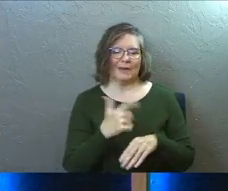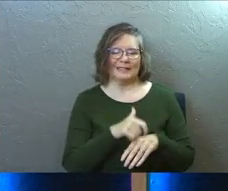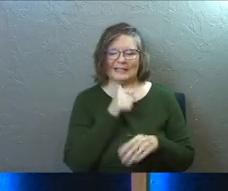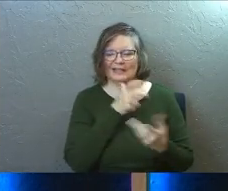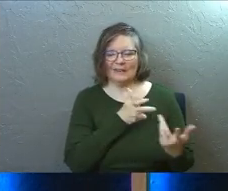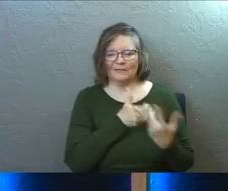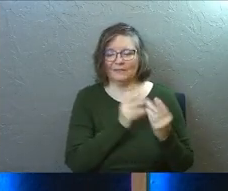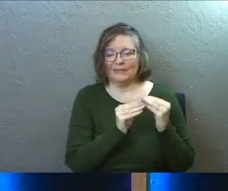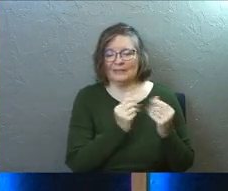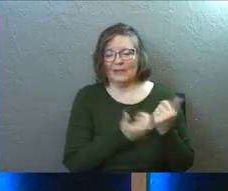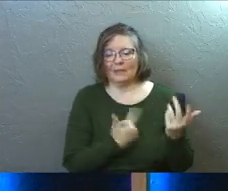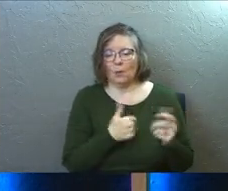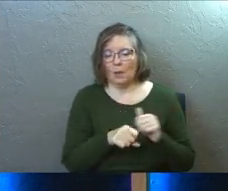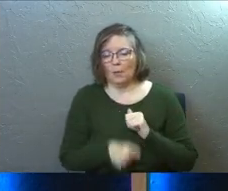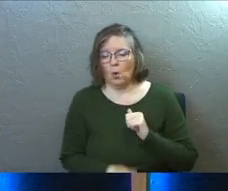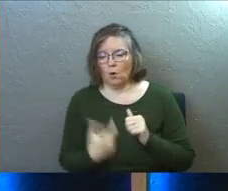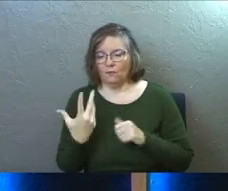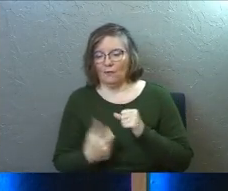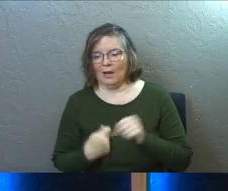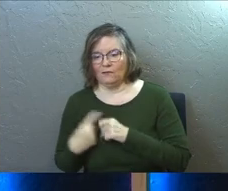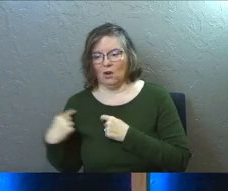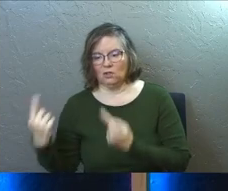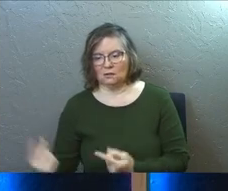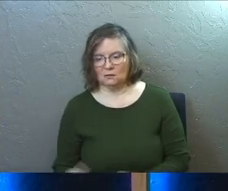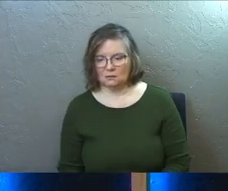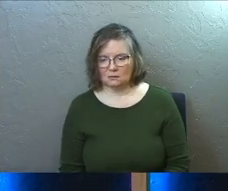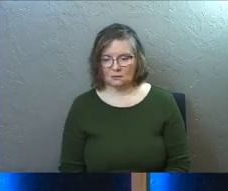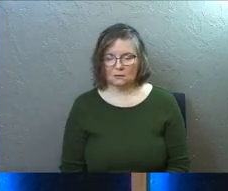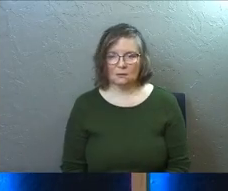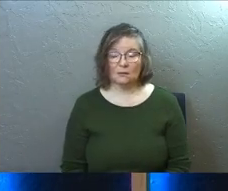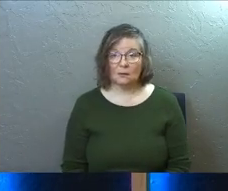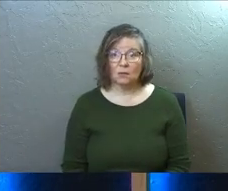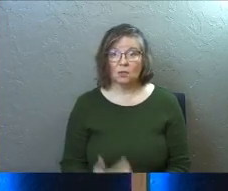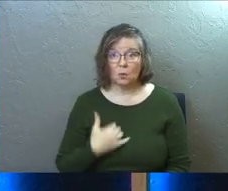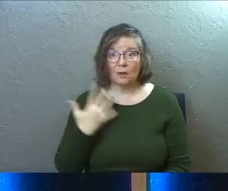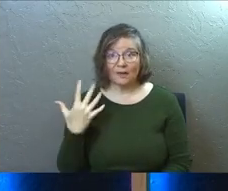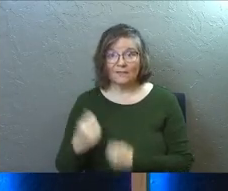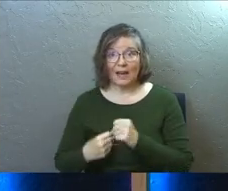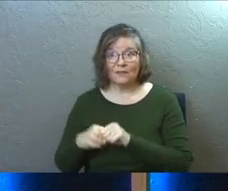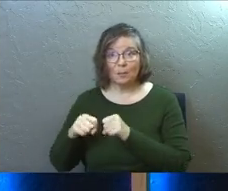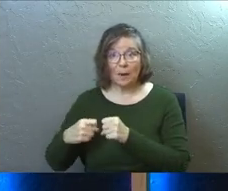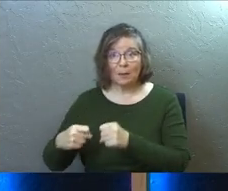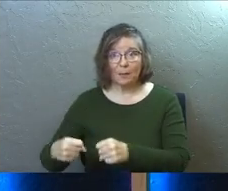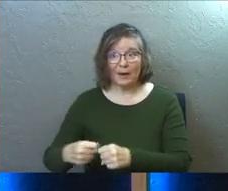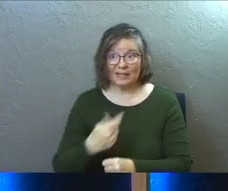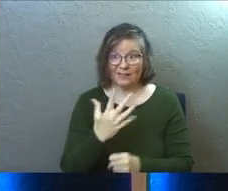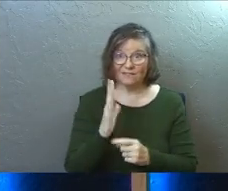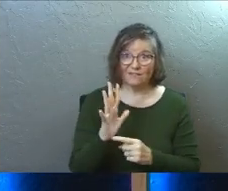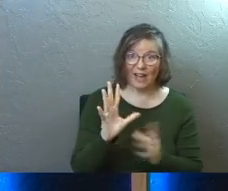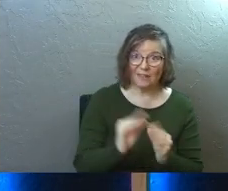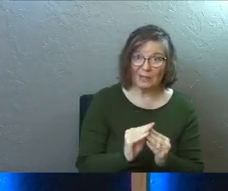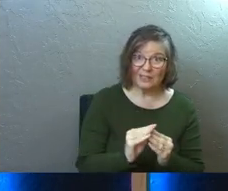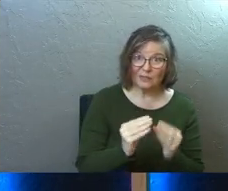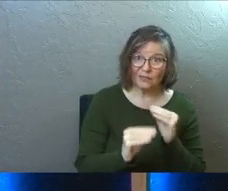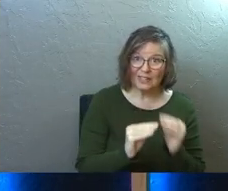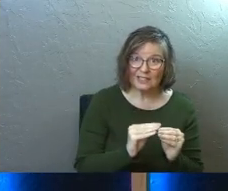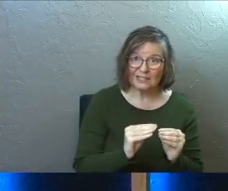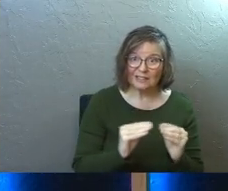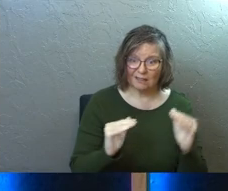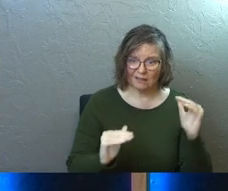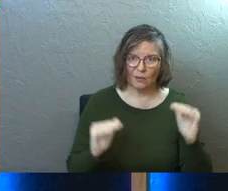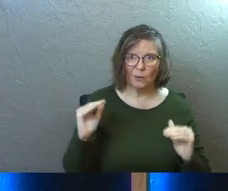it didn't fix everything that we had broken over five years. You got five years to break it all. He only gets five sessions to fix it.